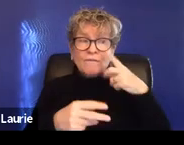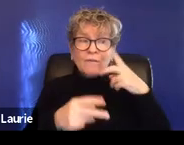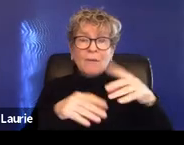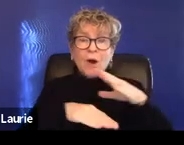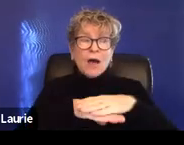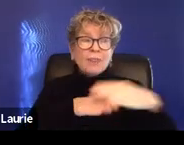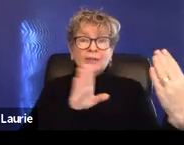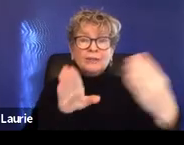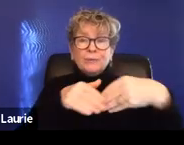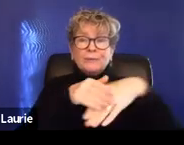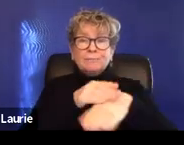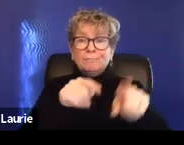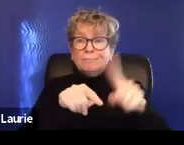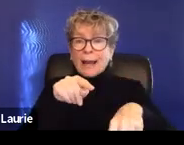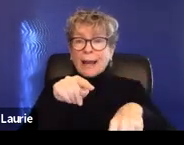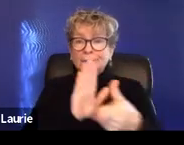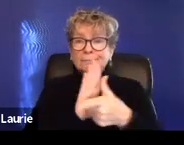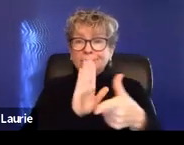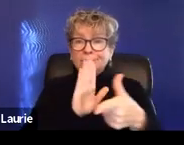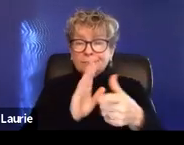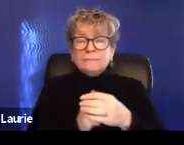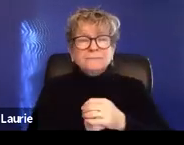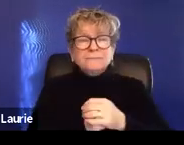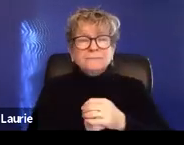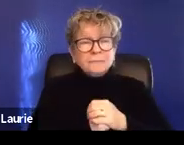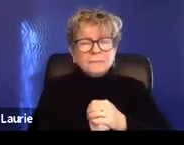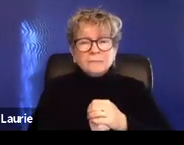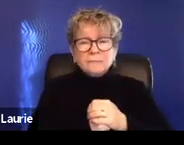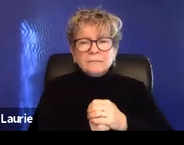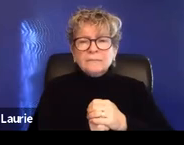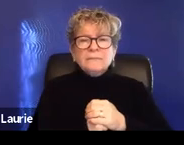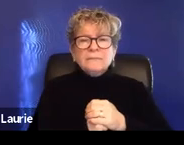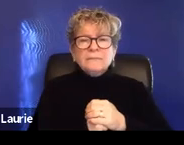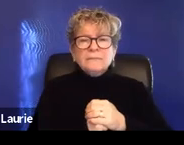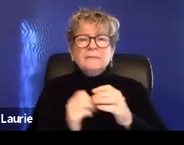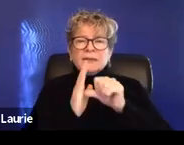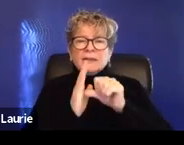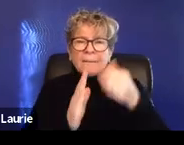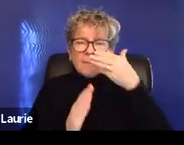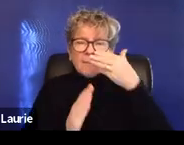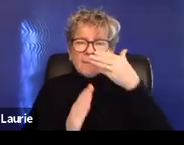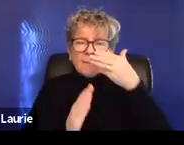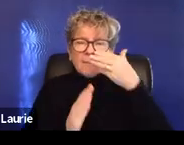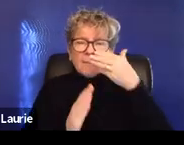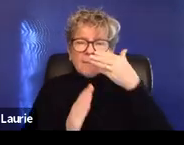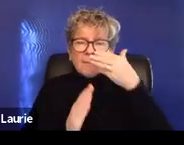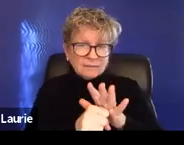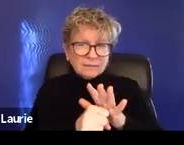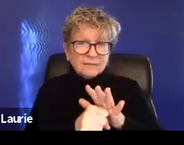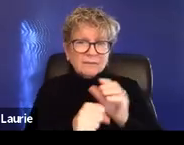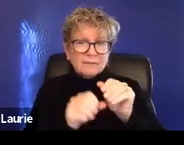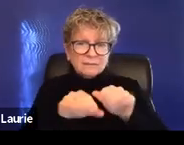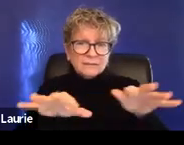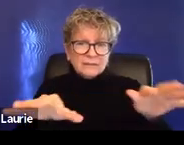the building. Um, I want to highlight because of COVID-19, even though there's a